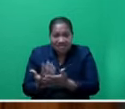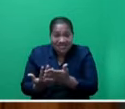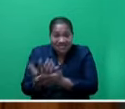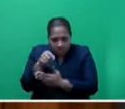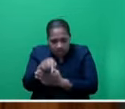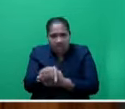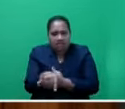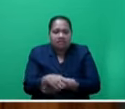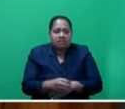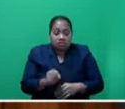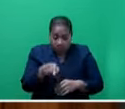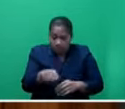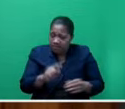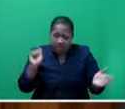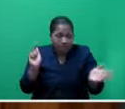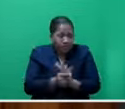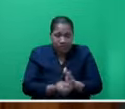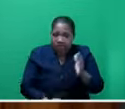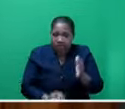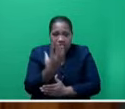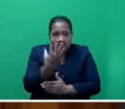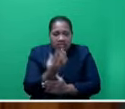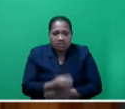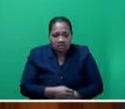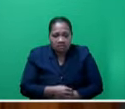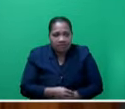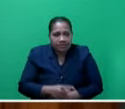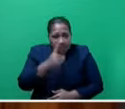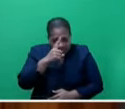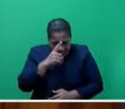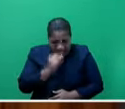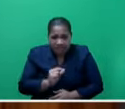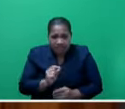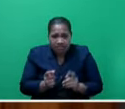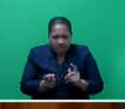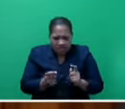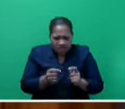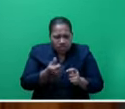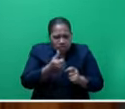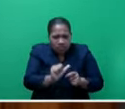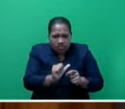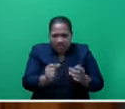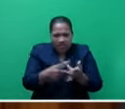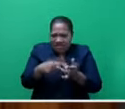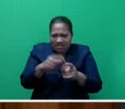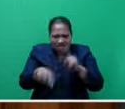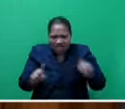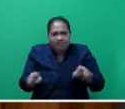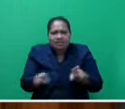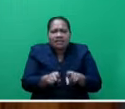is one of the fastest growing plants on earth. It can be refined into a variety of commercial items including paper,